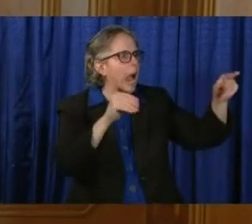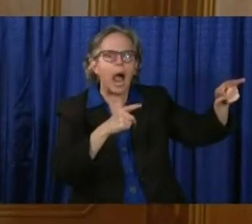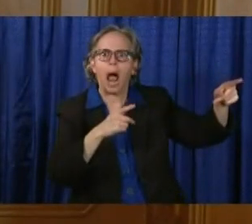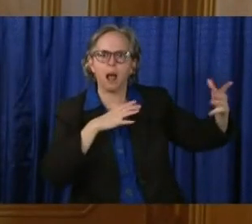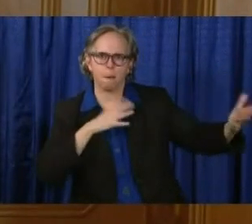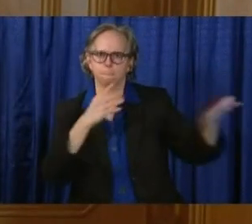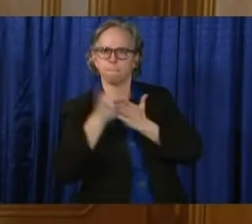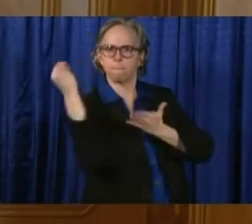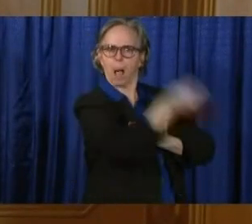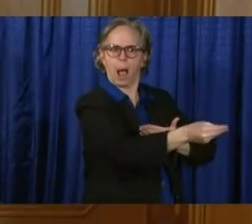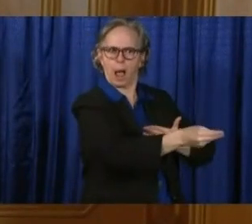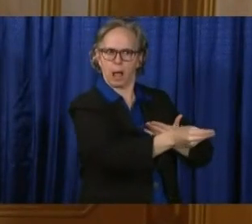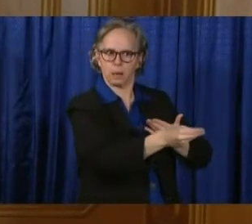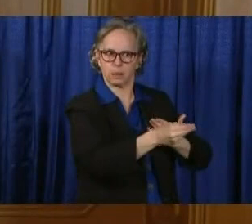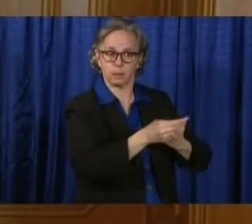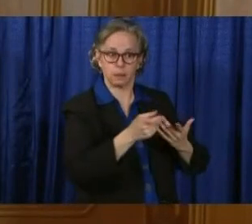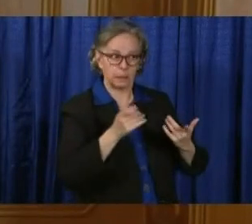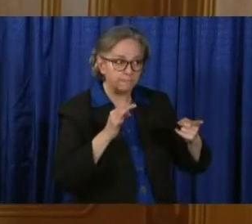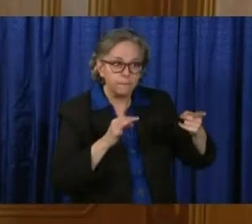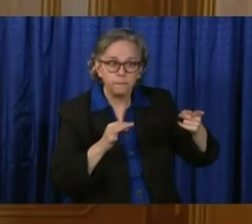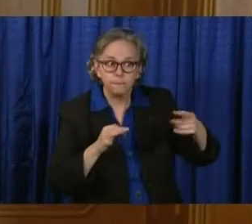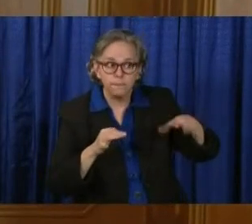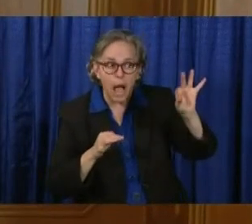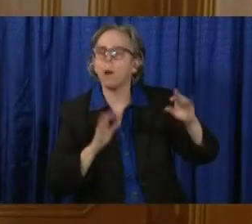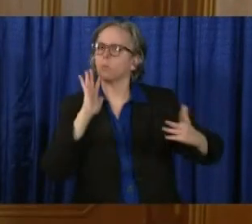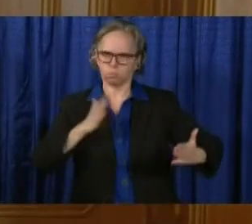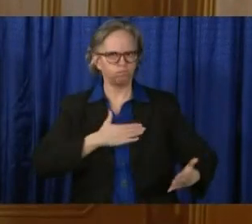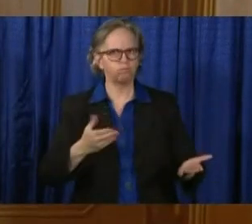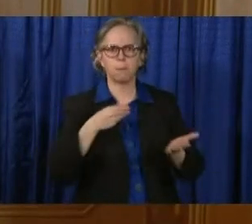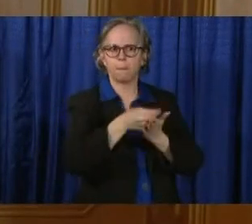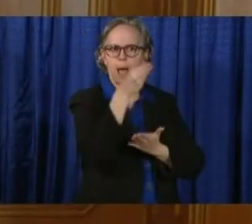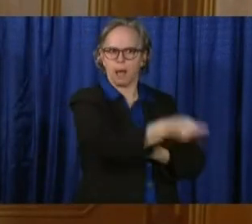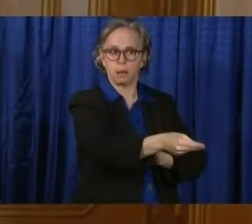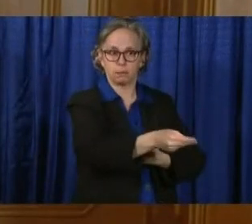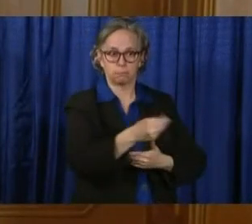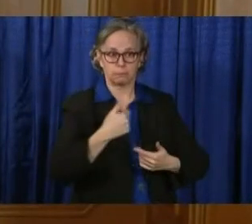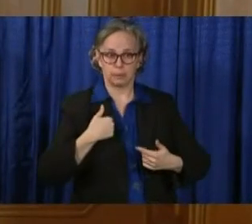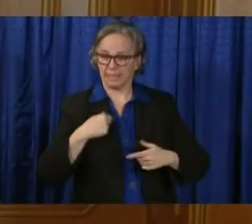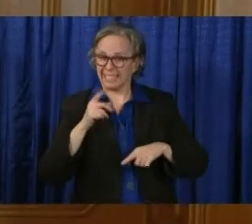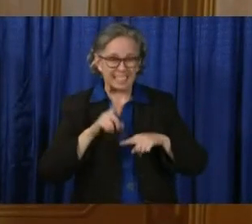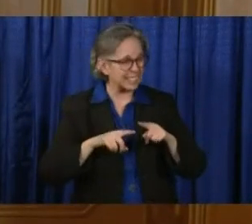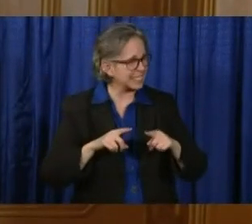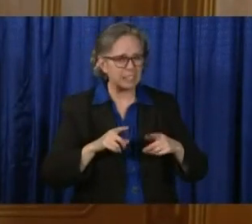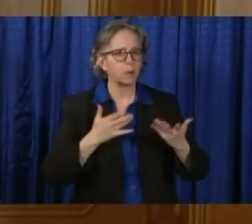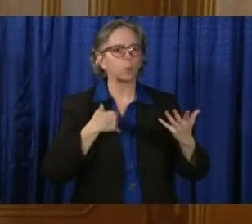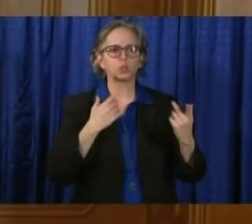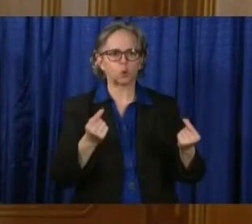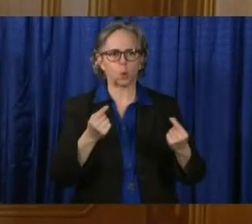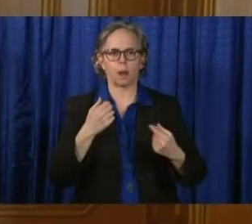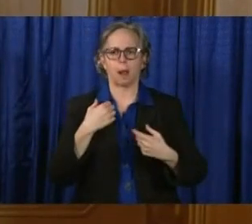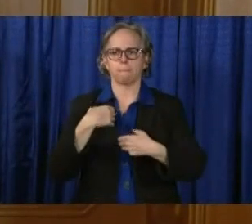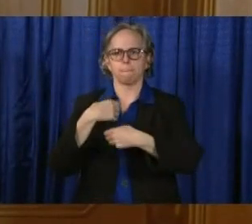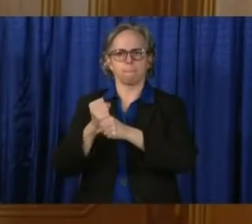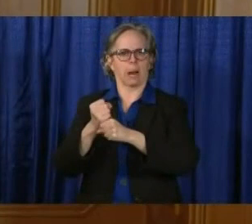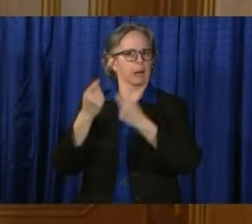we're buying it. If we can't buy it, we're going to make it or repurpose it.